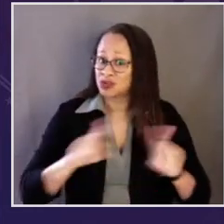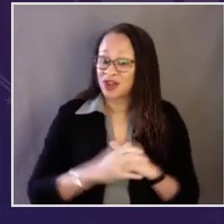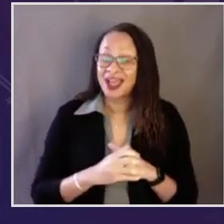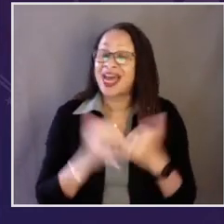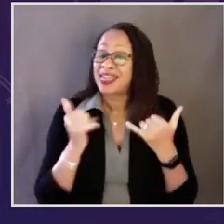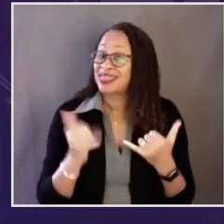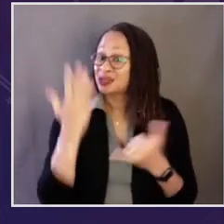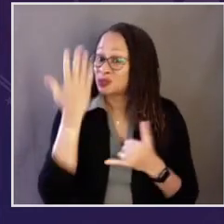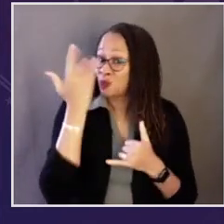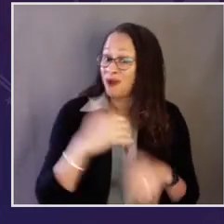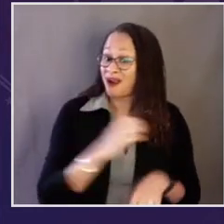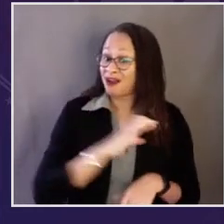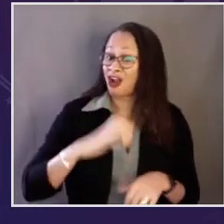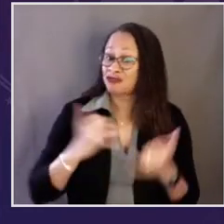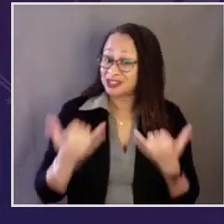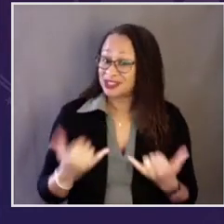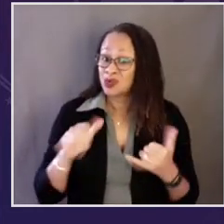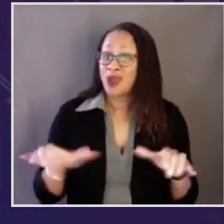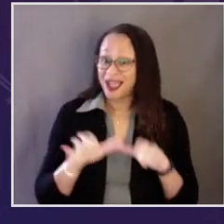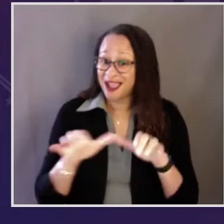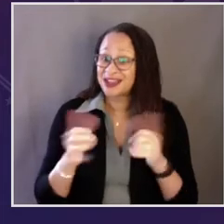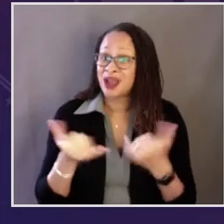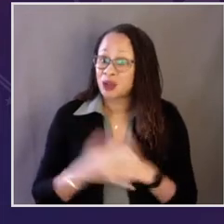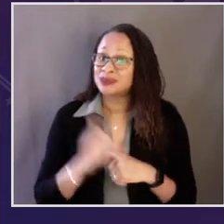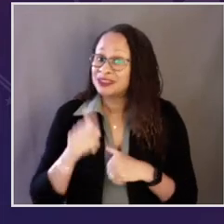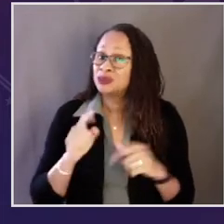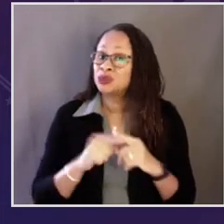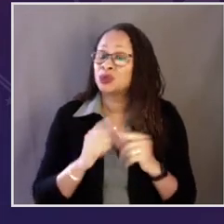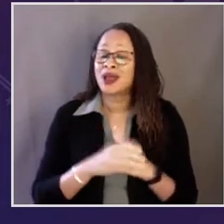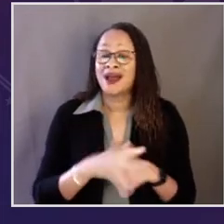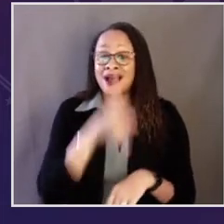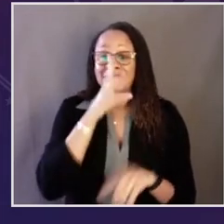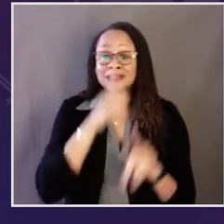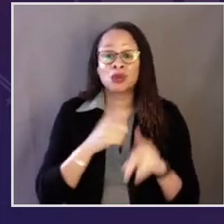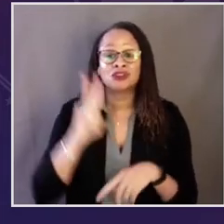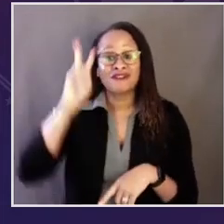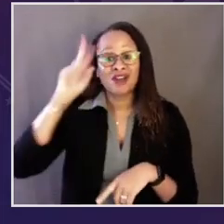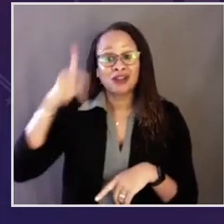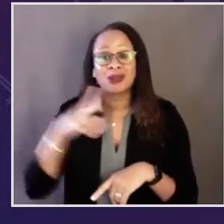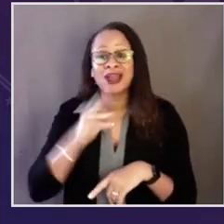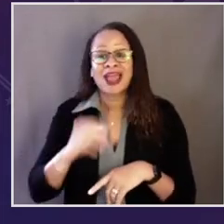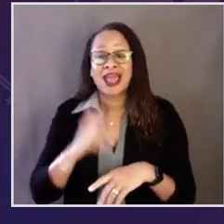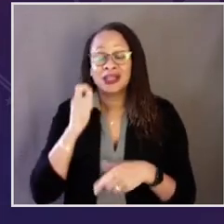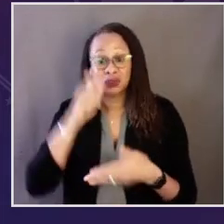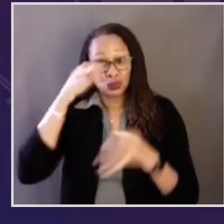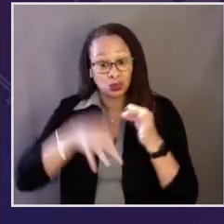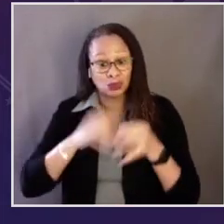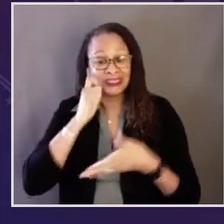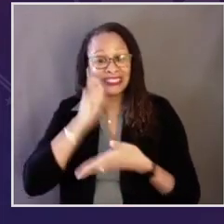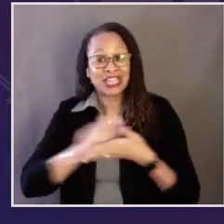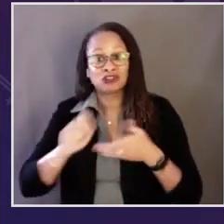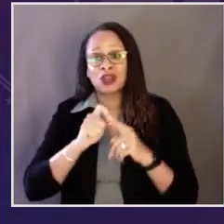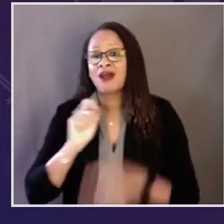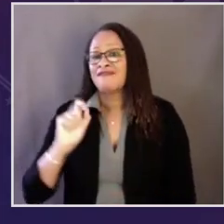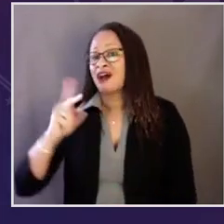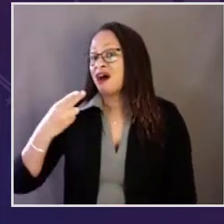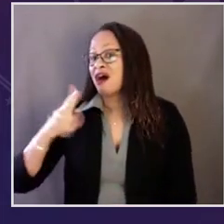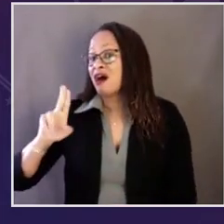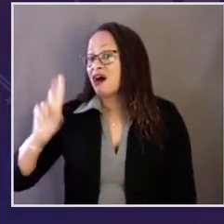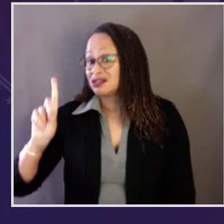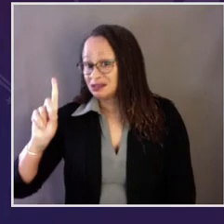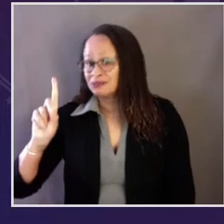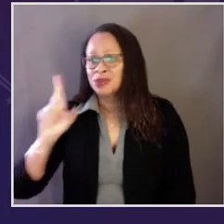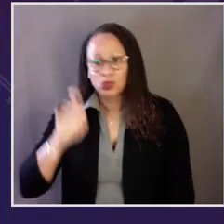And that's why the Congress needs to act, and act now, on the COVID package. I spoke to my two friends who are still in the Congress, the Vice